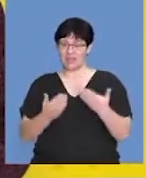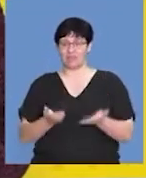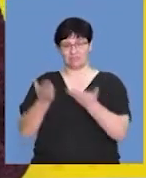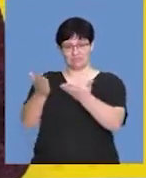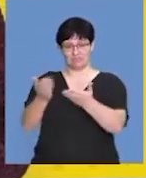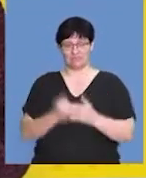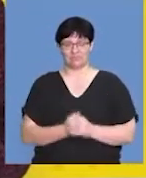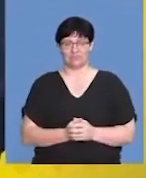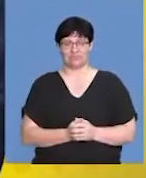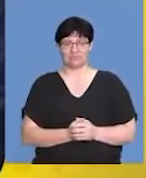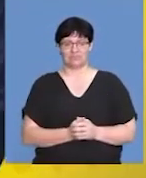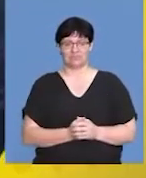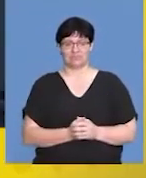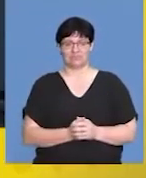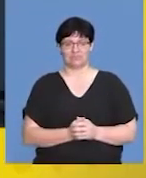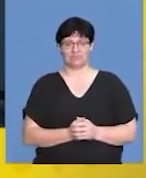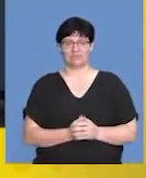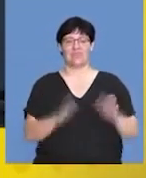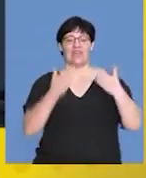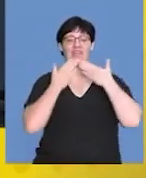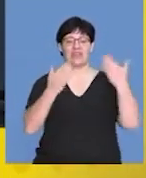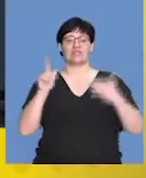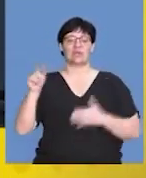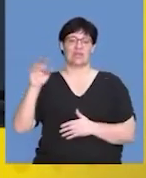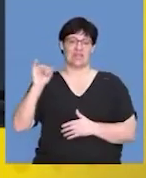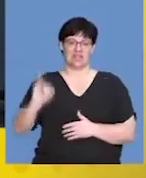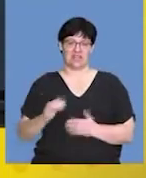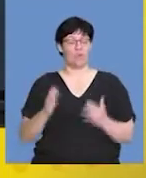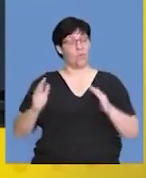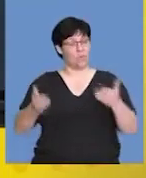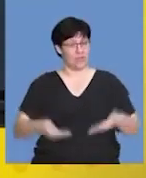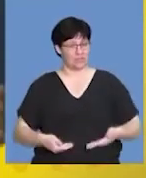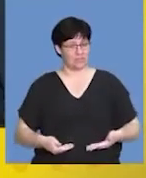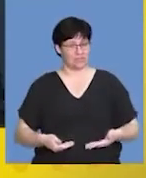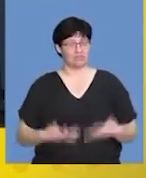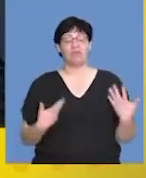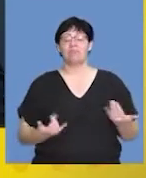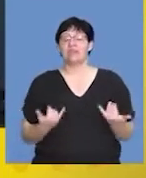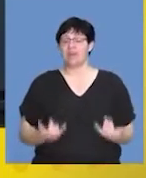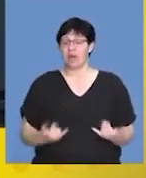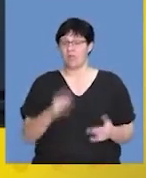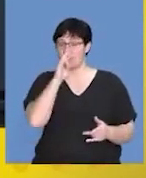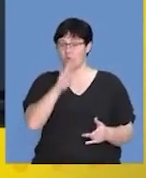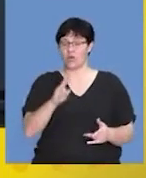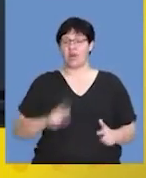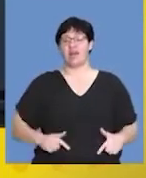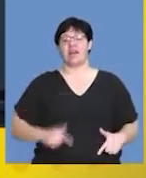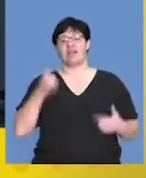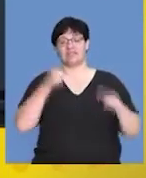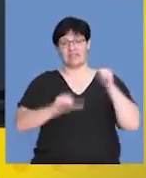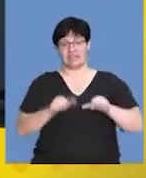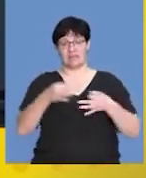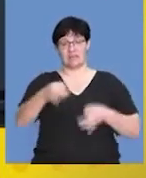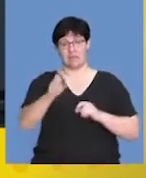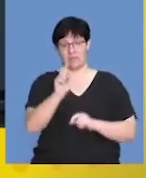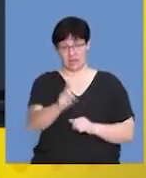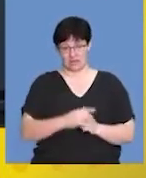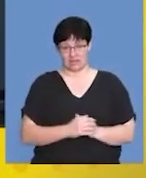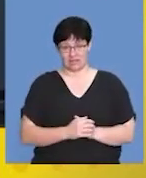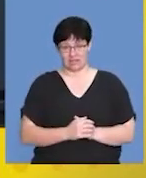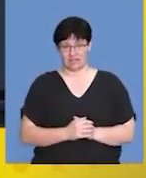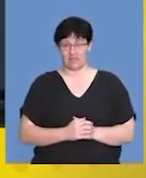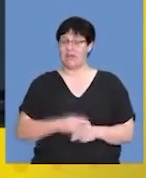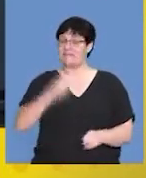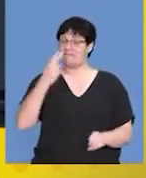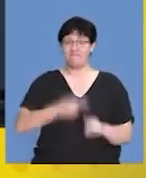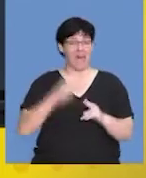and over to you. Thanks Luni. Welcome folks. Guys, we're looking at Life Sciences Paper 1 today. This is the